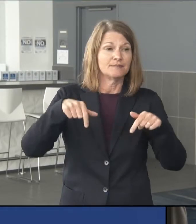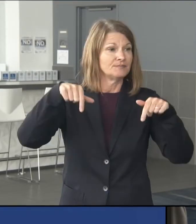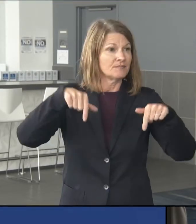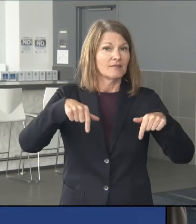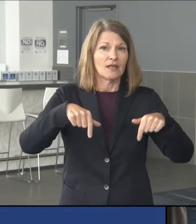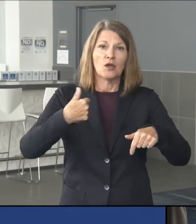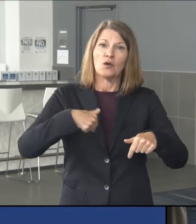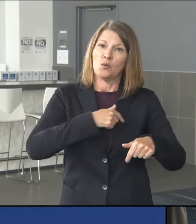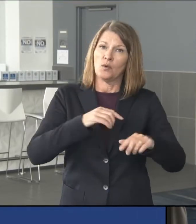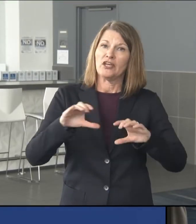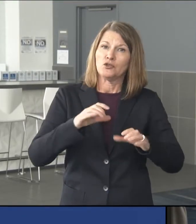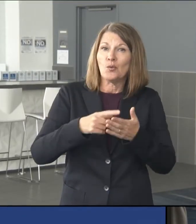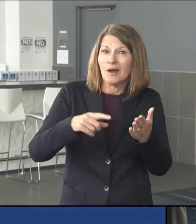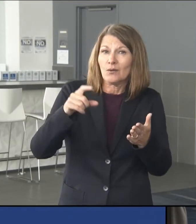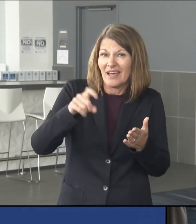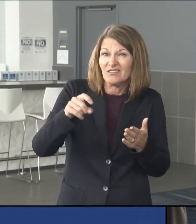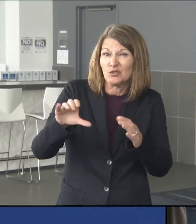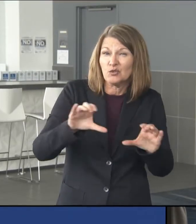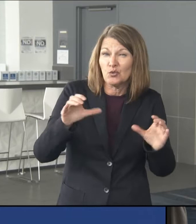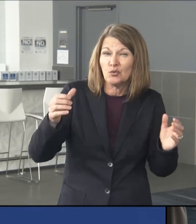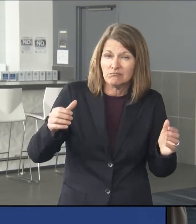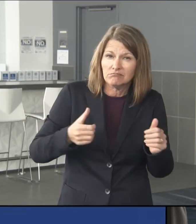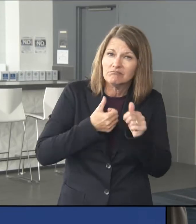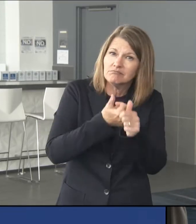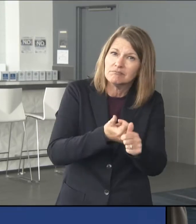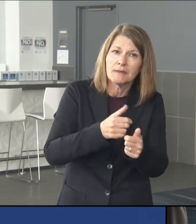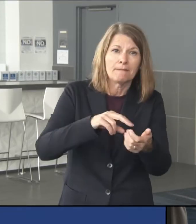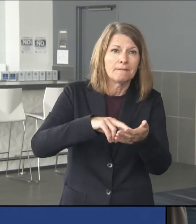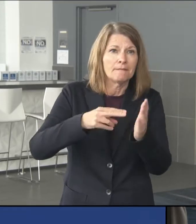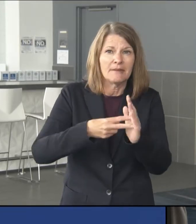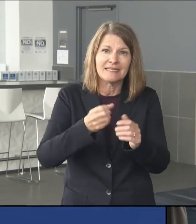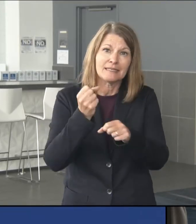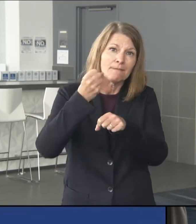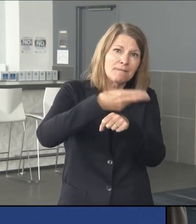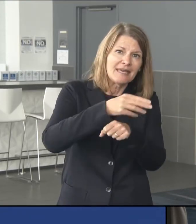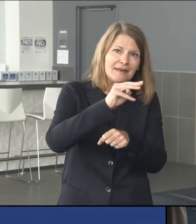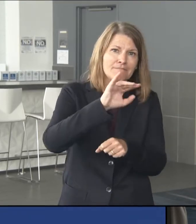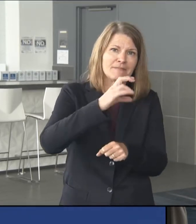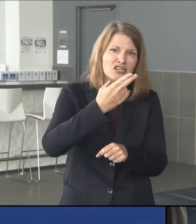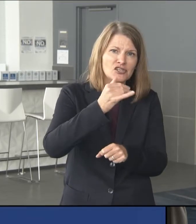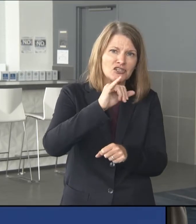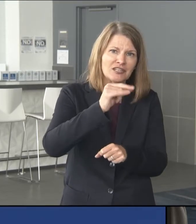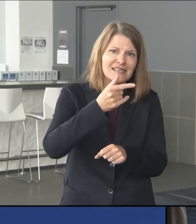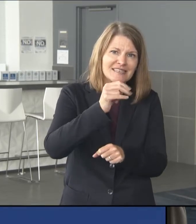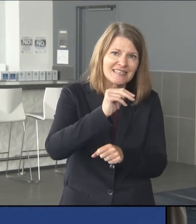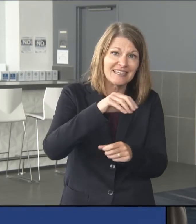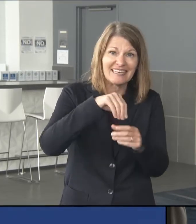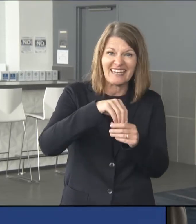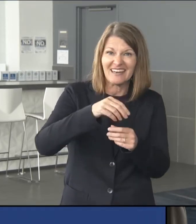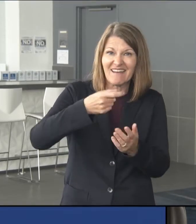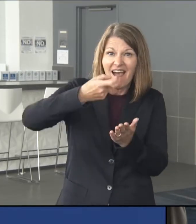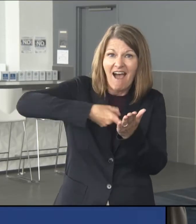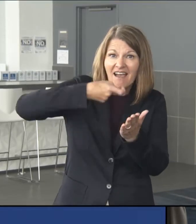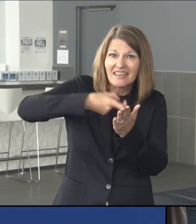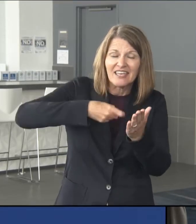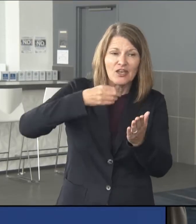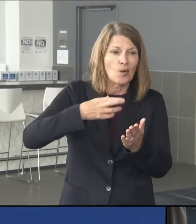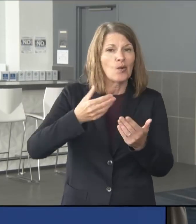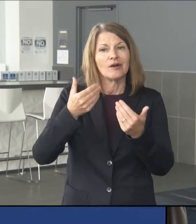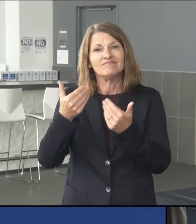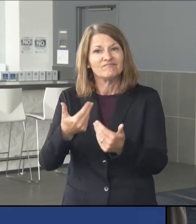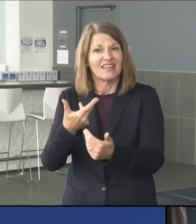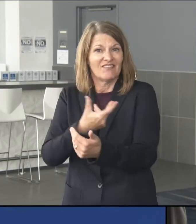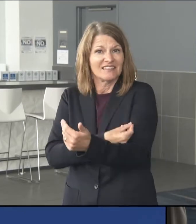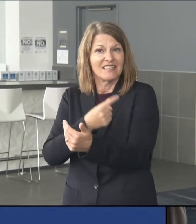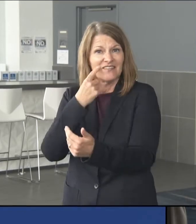what needs to be done, whether it means beating Michigan in hockey or getting vaccinated for the good